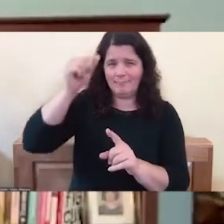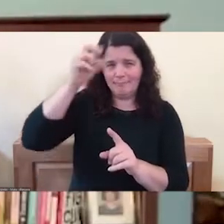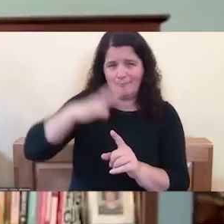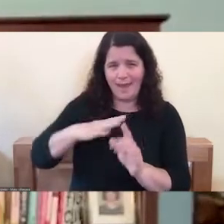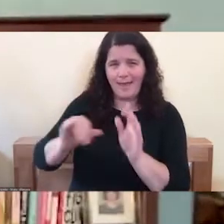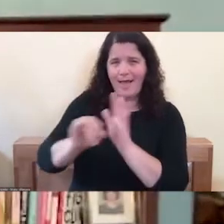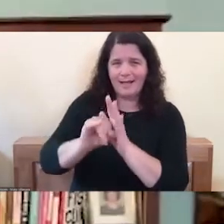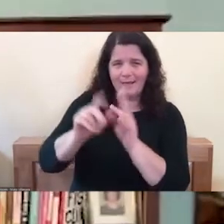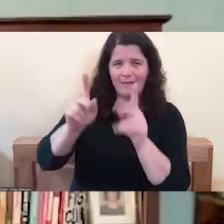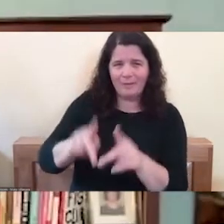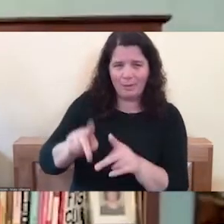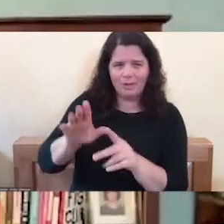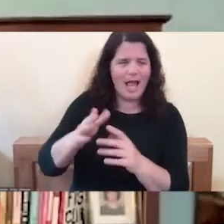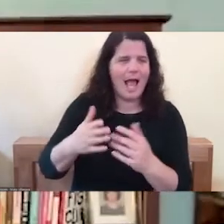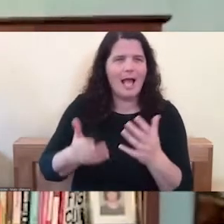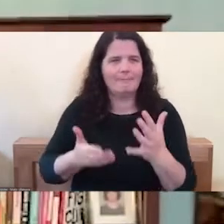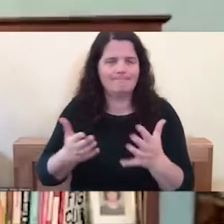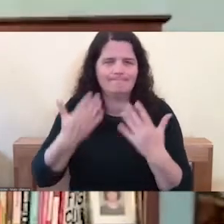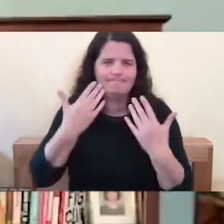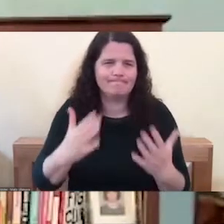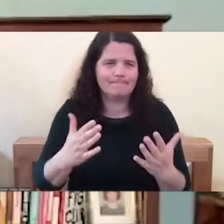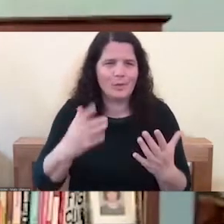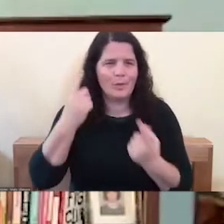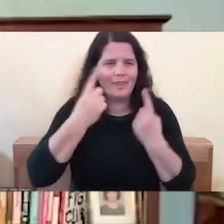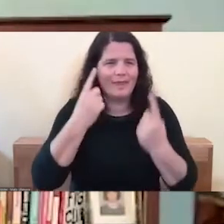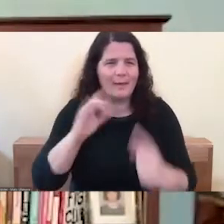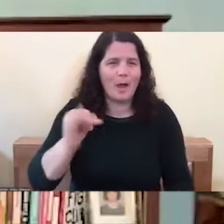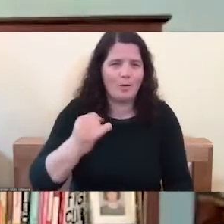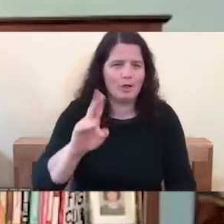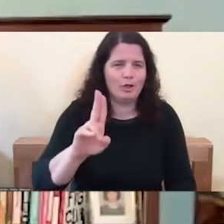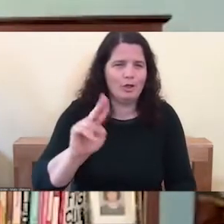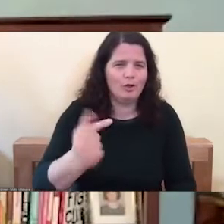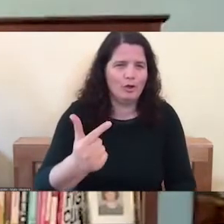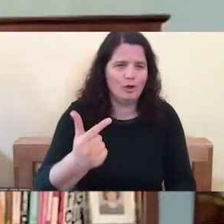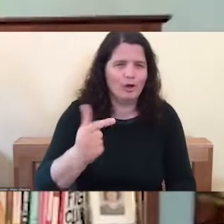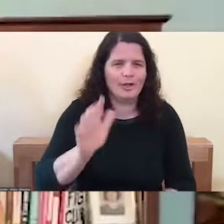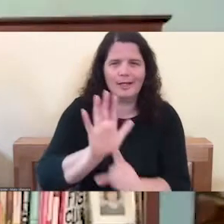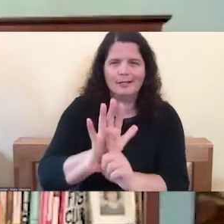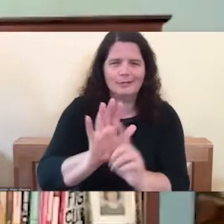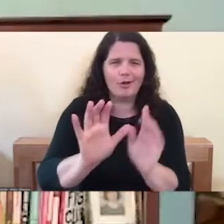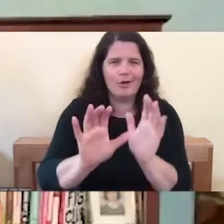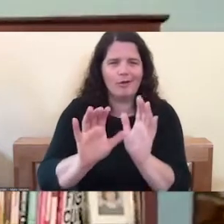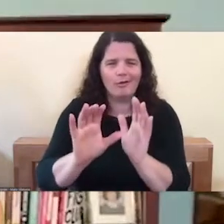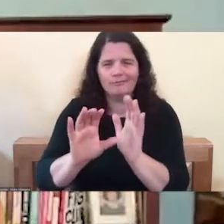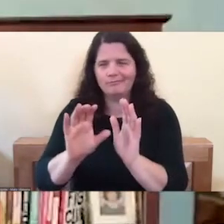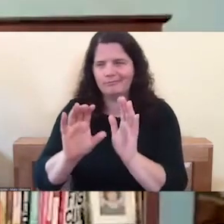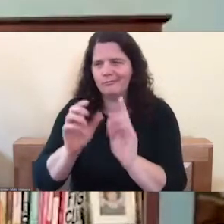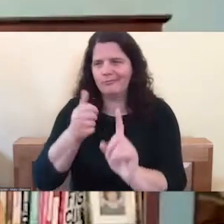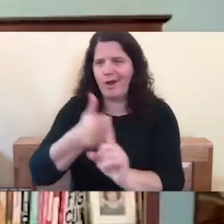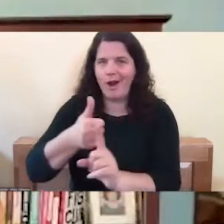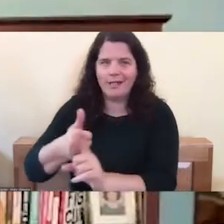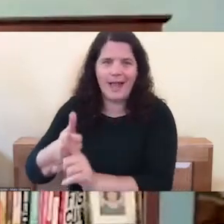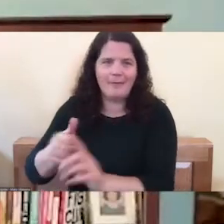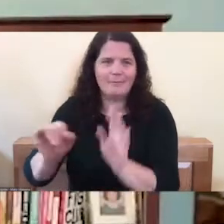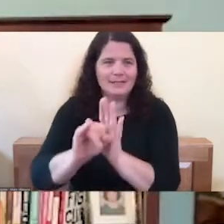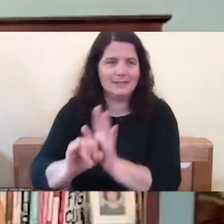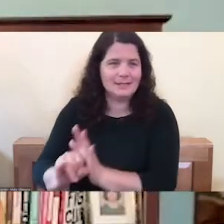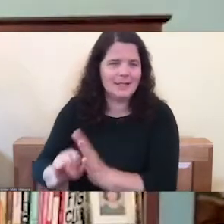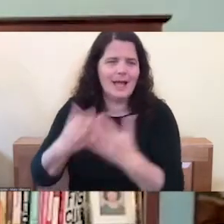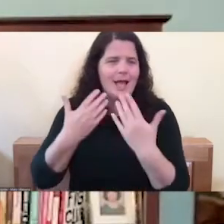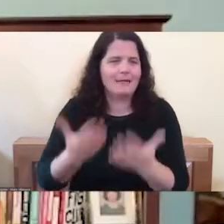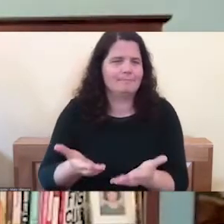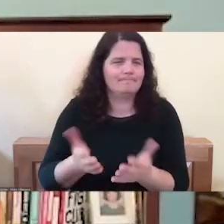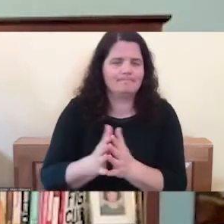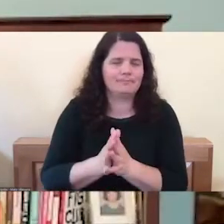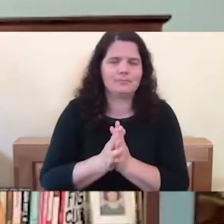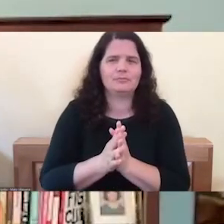if you get into like Jungian archetypes, there may be differences in animus and anima, but I can